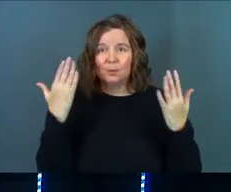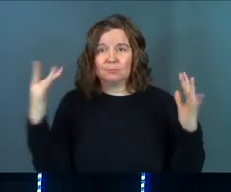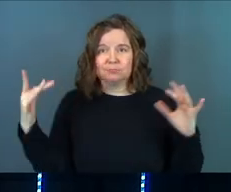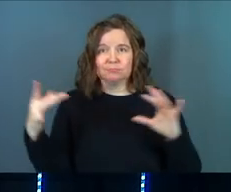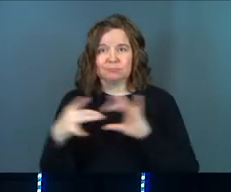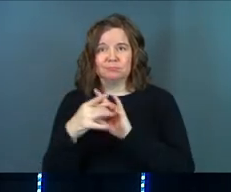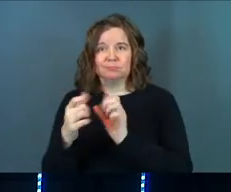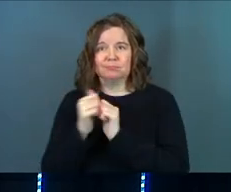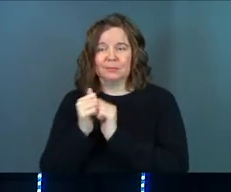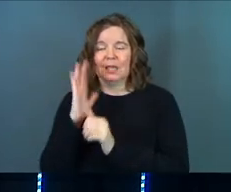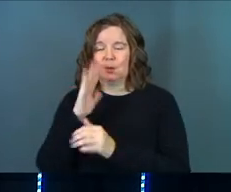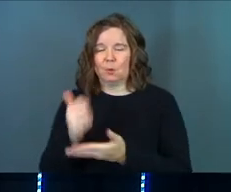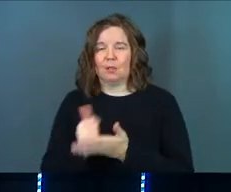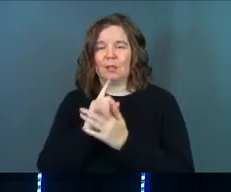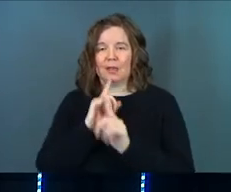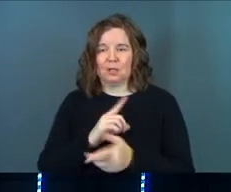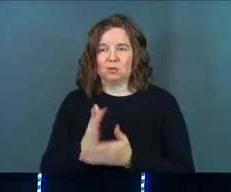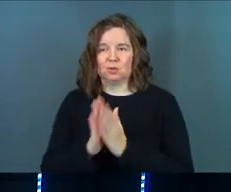He will answer your prayers.